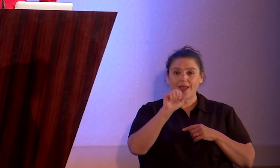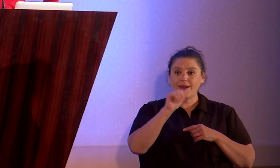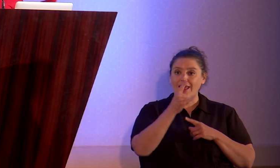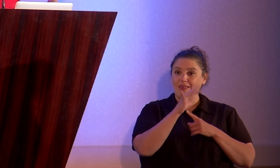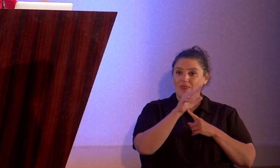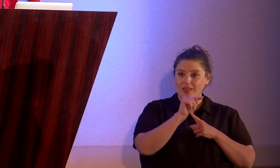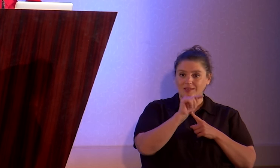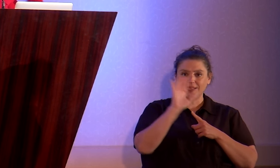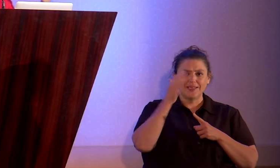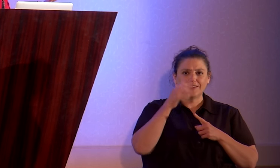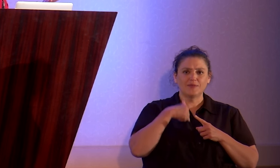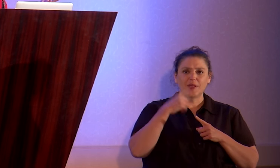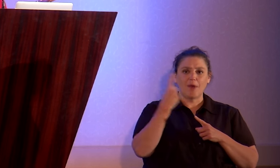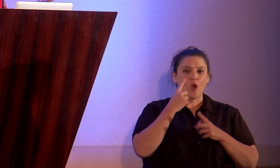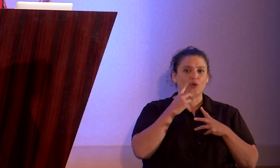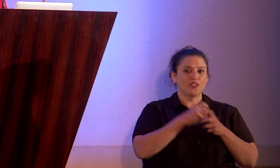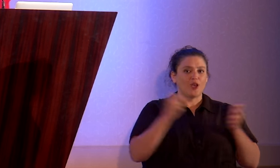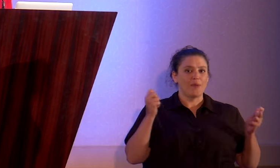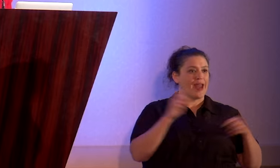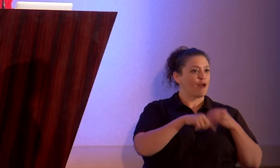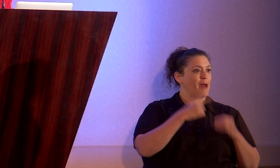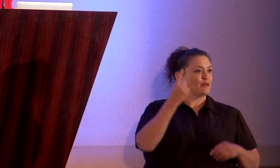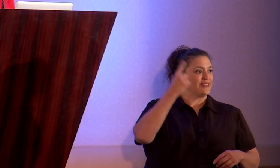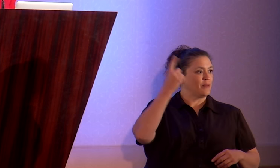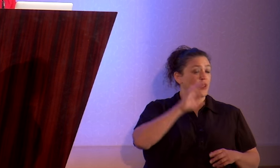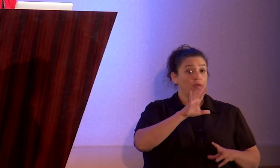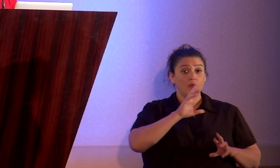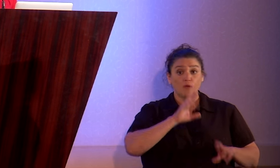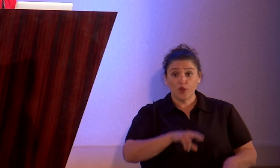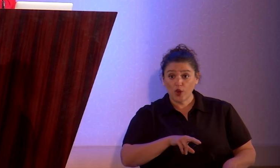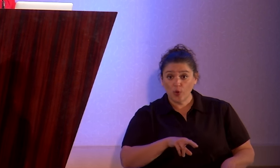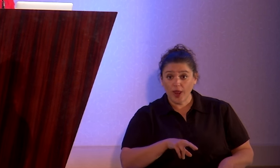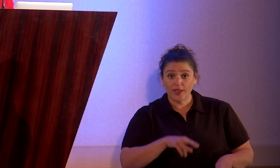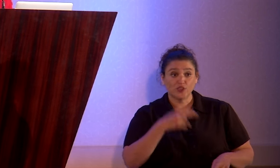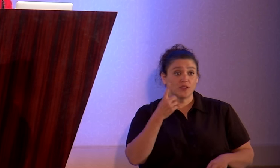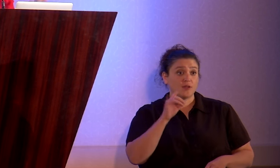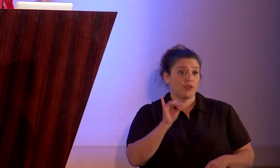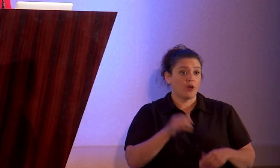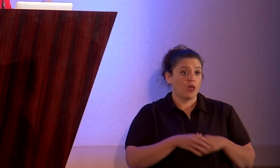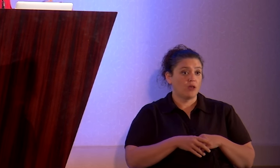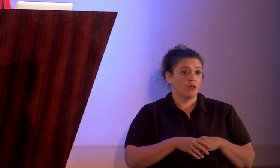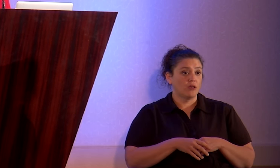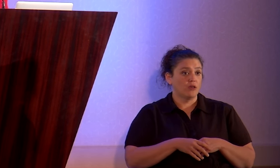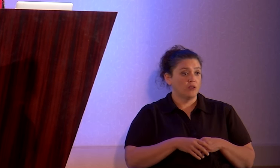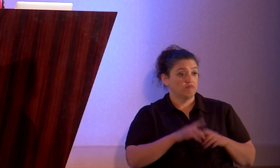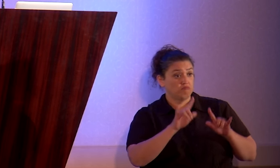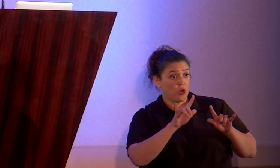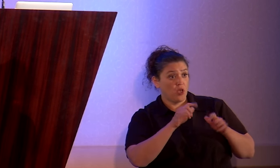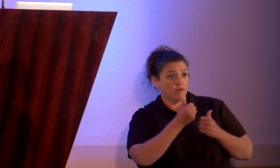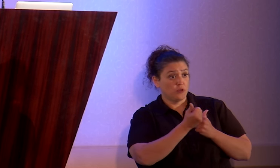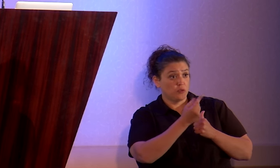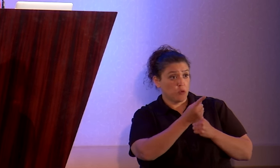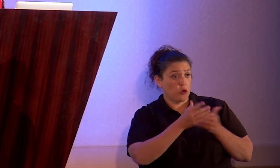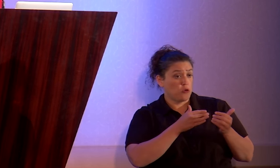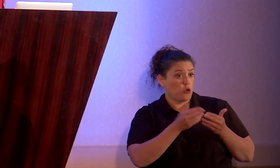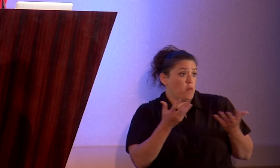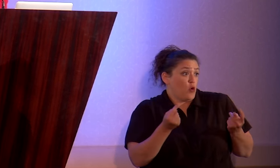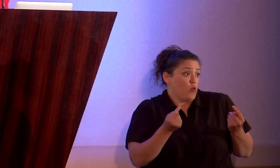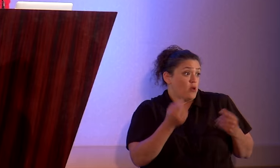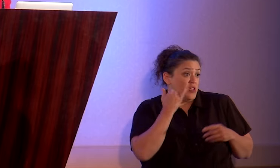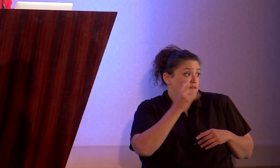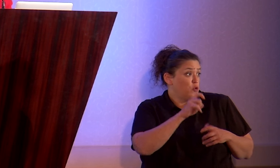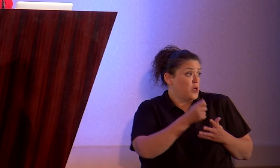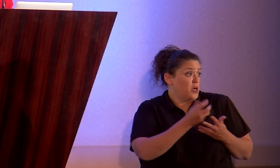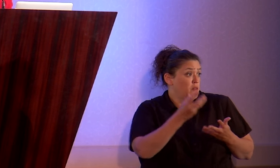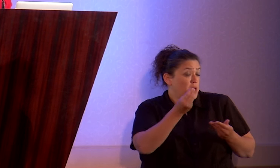like I am always coming out as something. Their reaction is usually something along the lines of, we love you and support you no matter what. And if you need